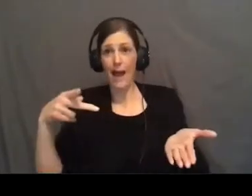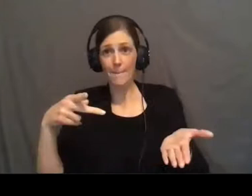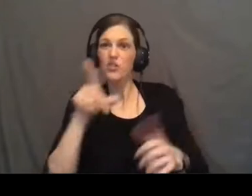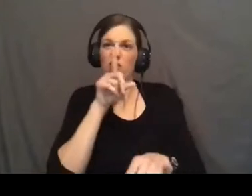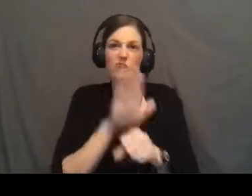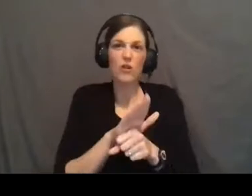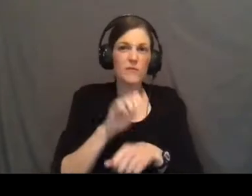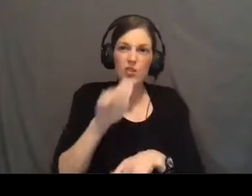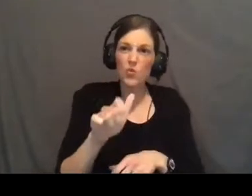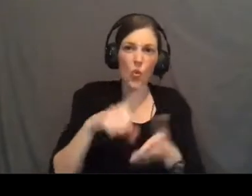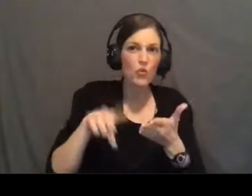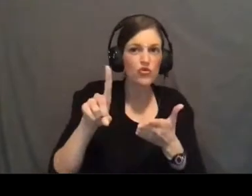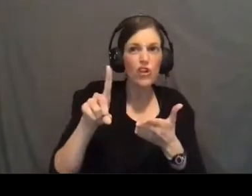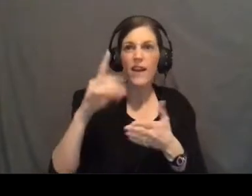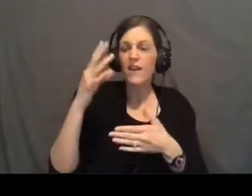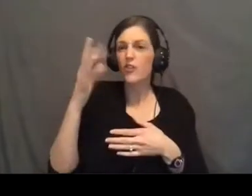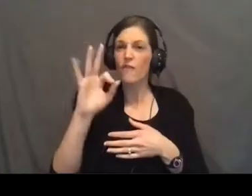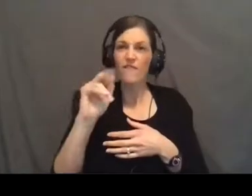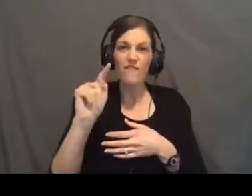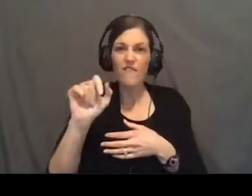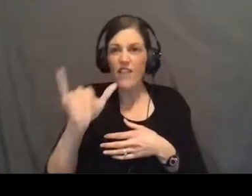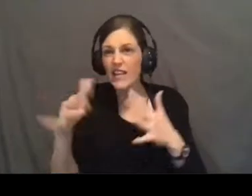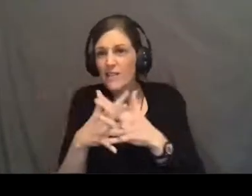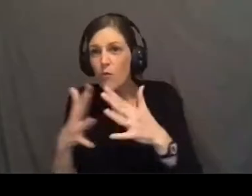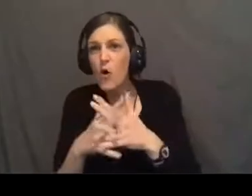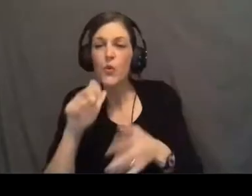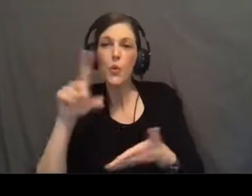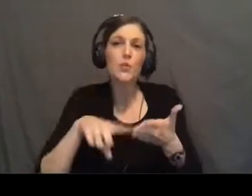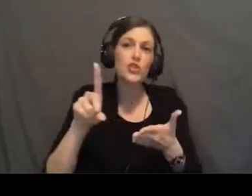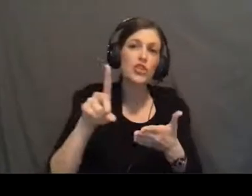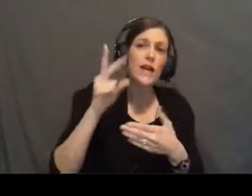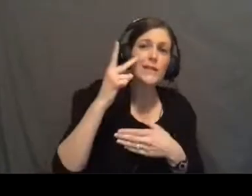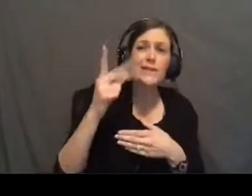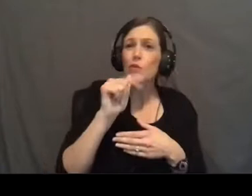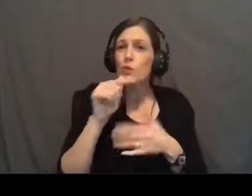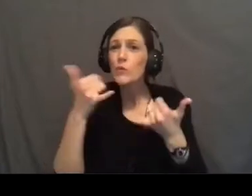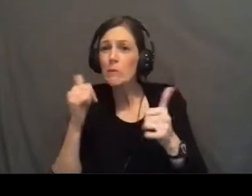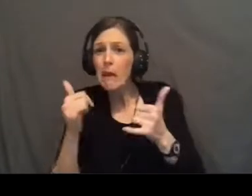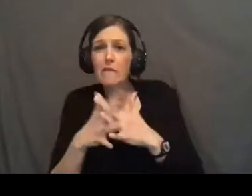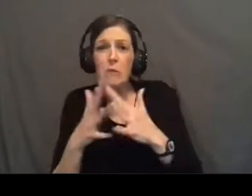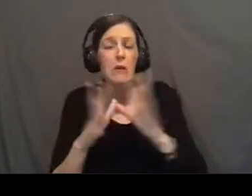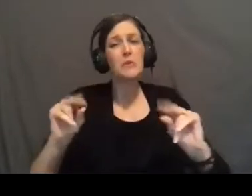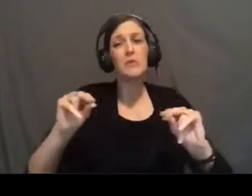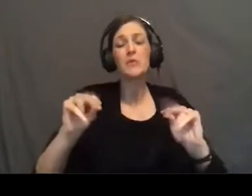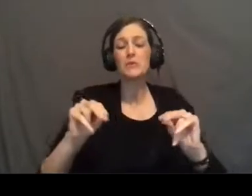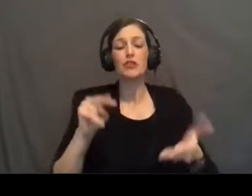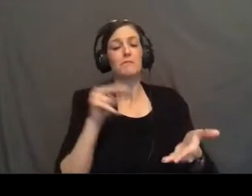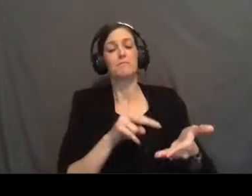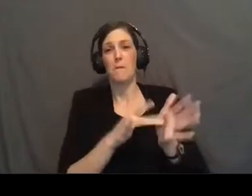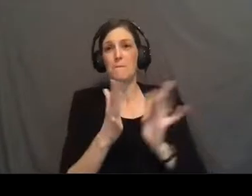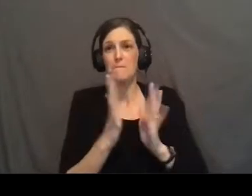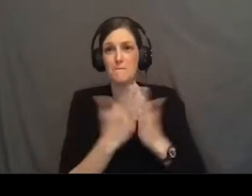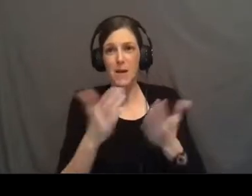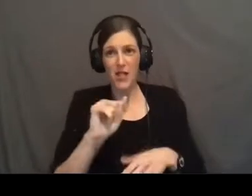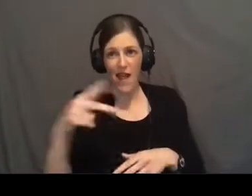me you're not going to check your fantasy football. You know, you're not going to check to see who's playing, who's not playing, all that kind of good stuff. So I want you to pay attention. I